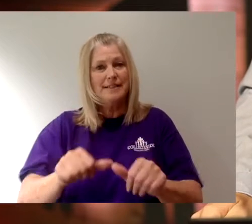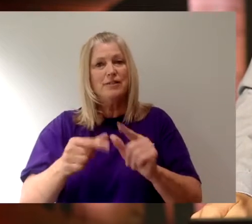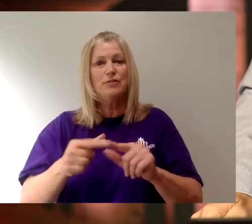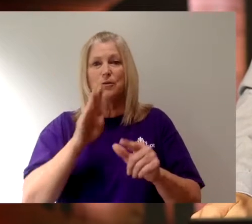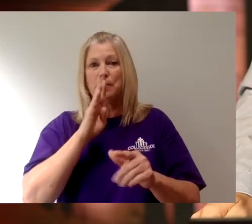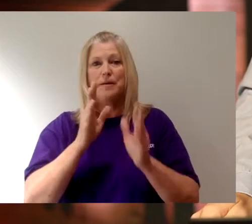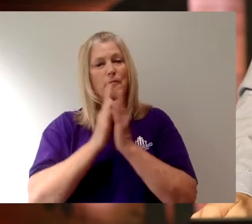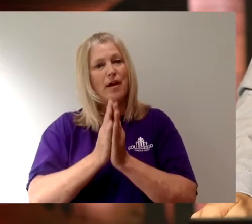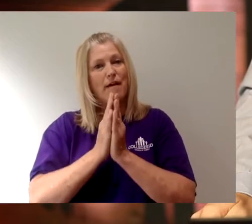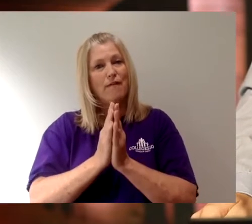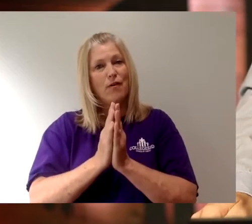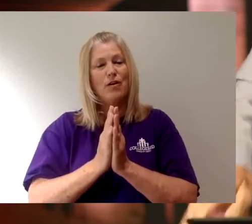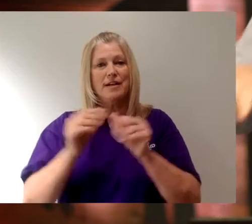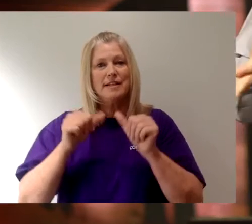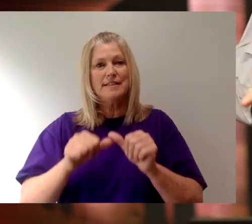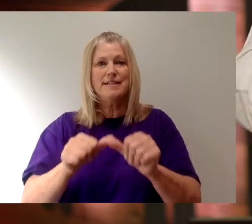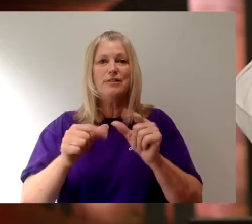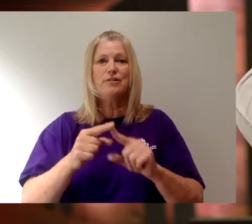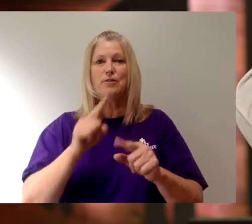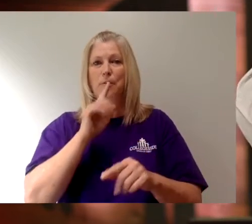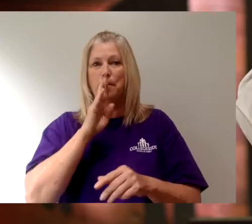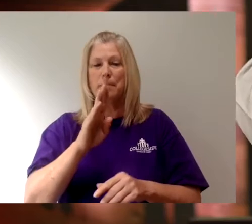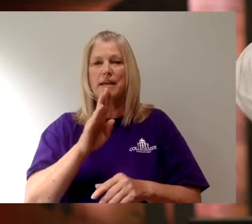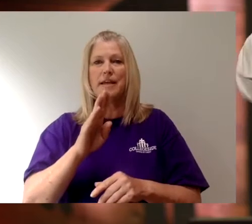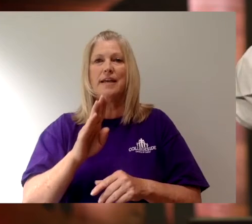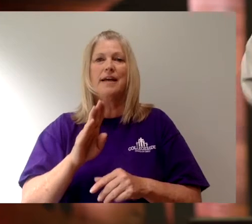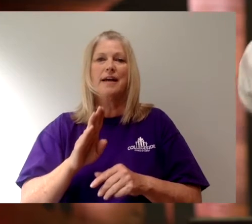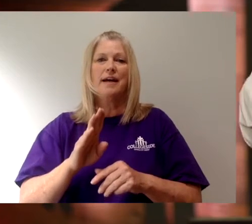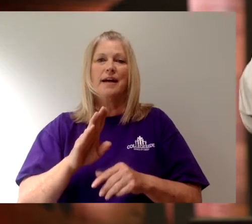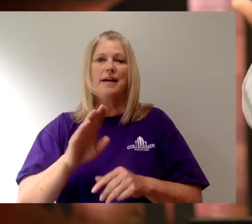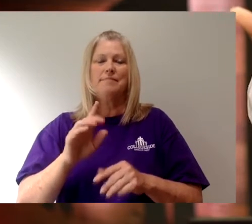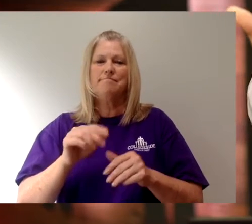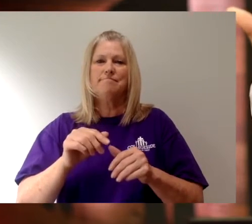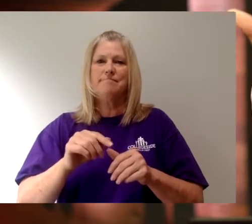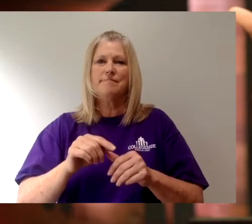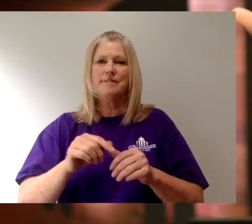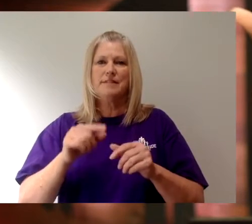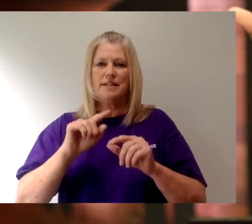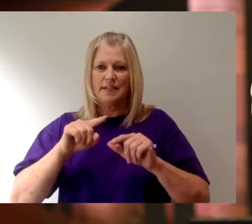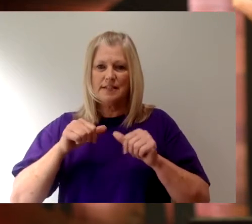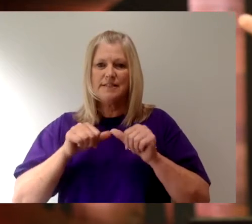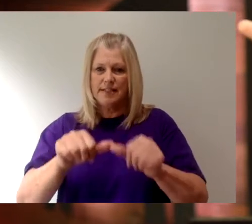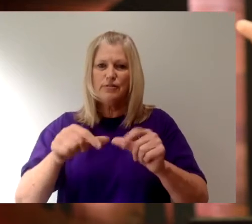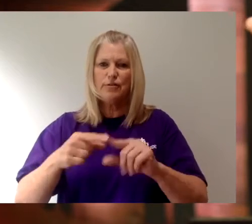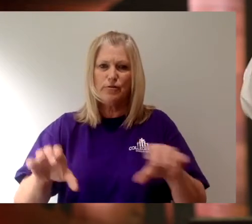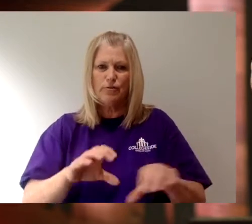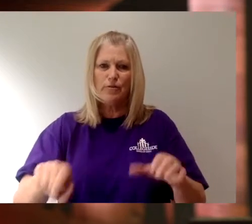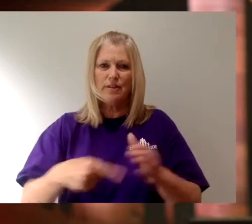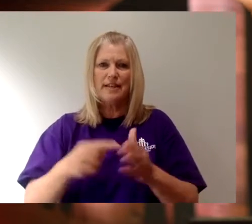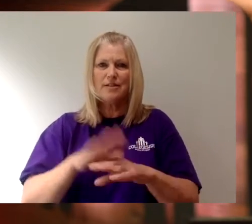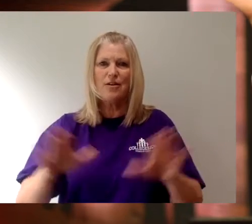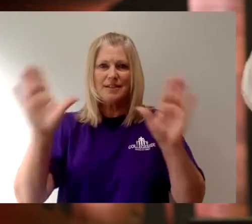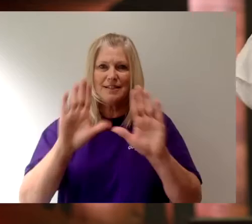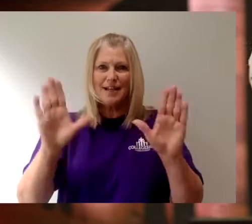prayerful. We're going to continue to be committed to interacting in this way on Sundays. And